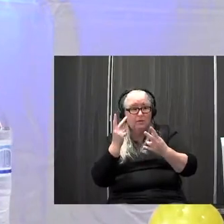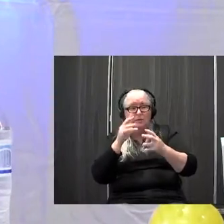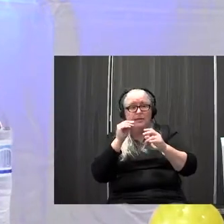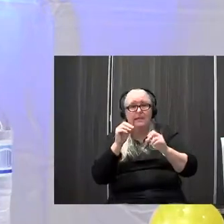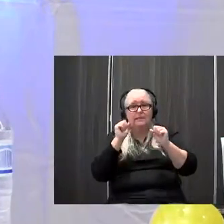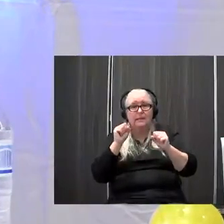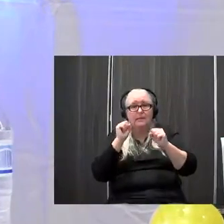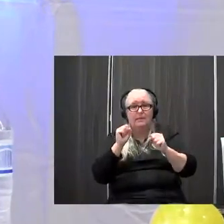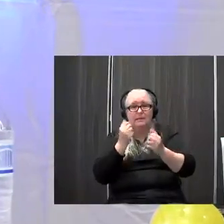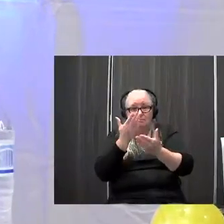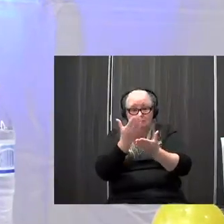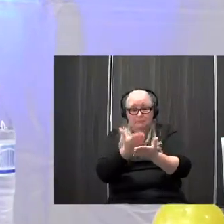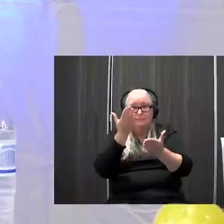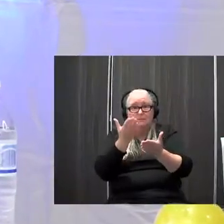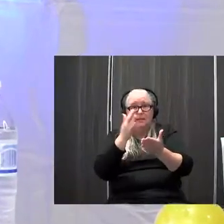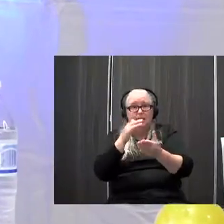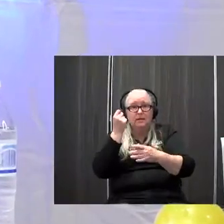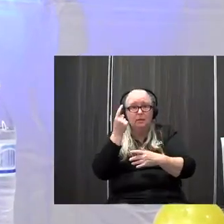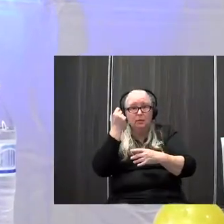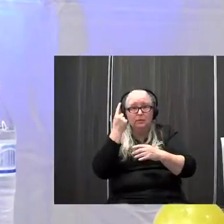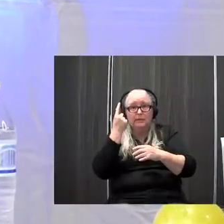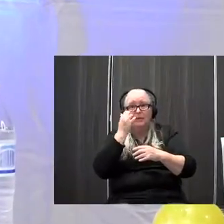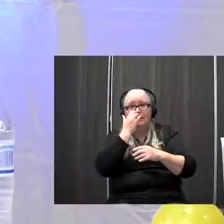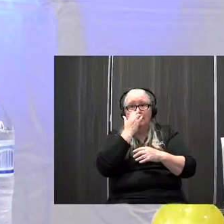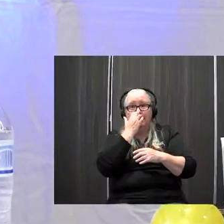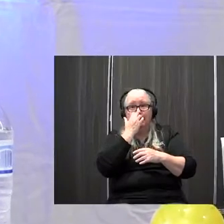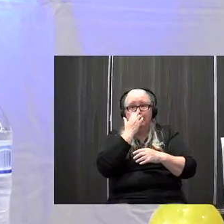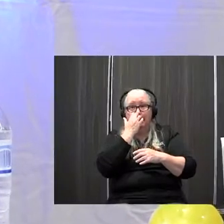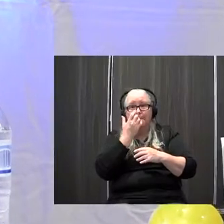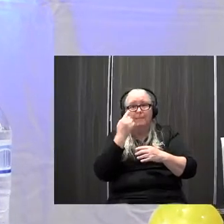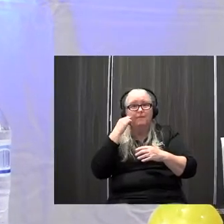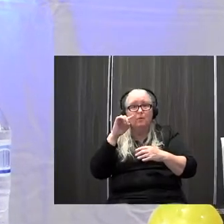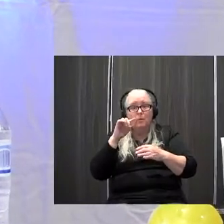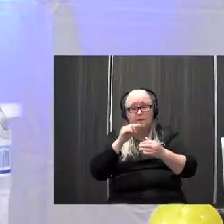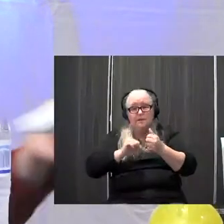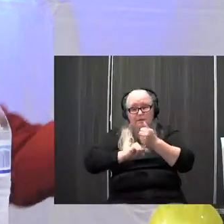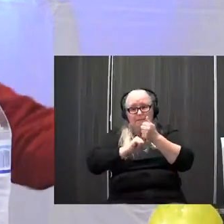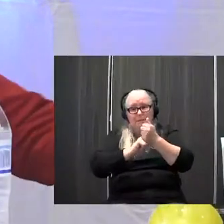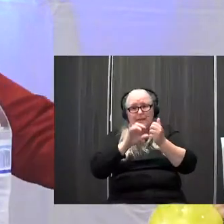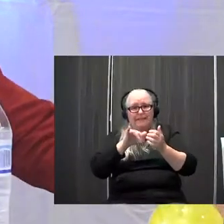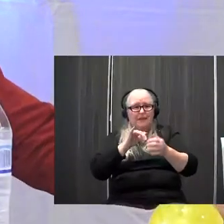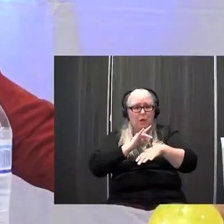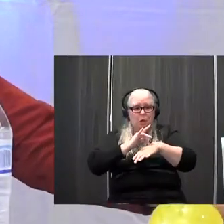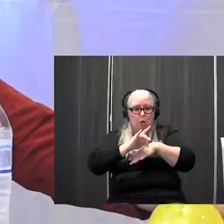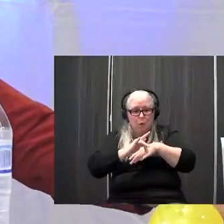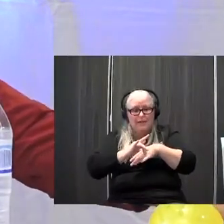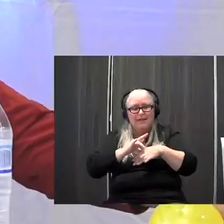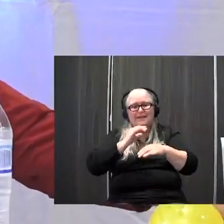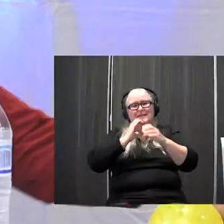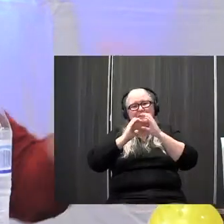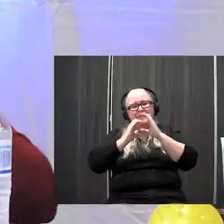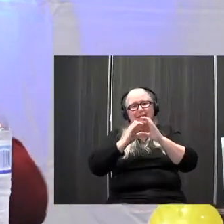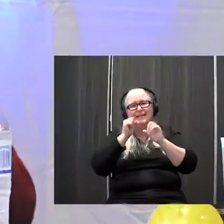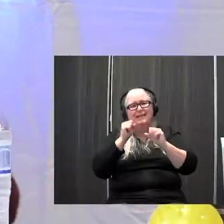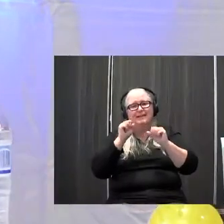concrete as far as the understanding goes for supporting that early communication and can kind of